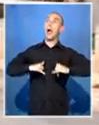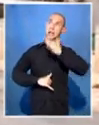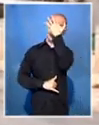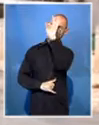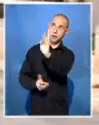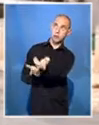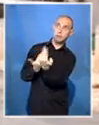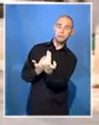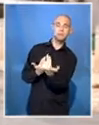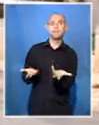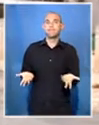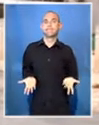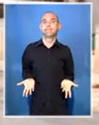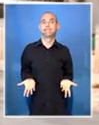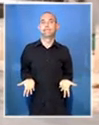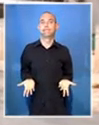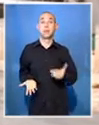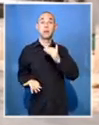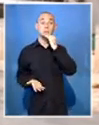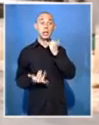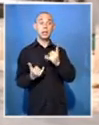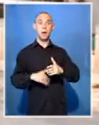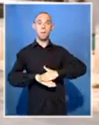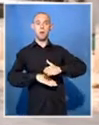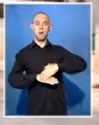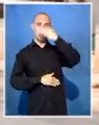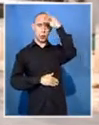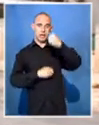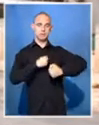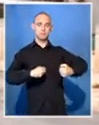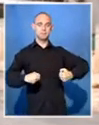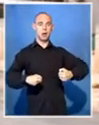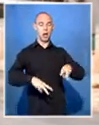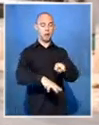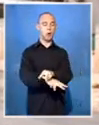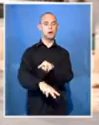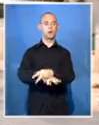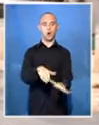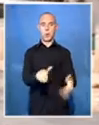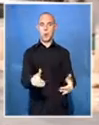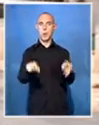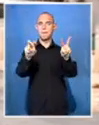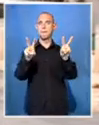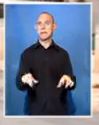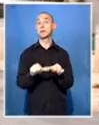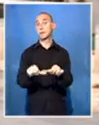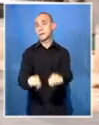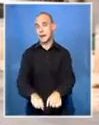tenterhooks. More police have been deployed to monitor the area. Mangawang Thunu, SAPC News, Zansprey.